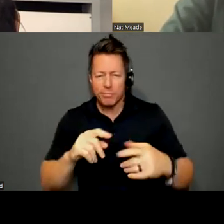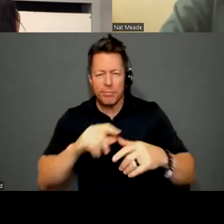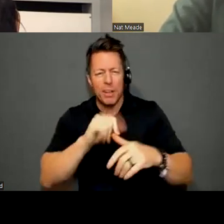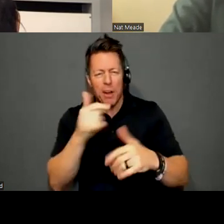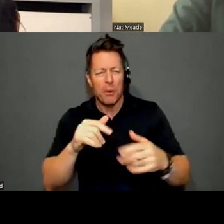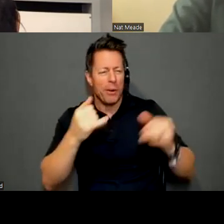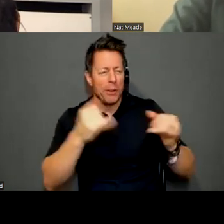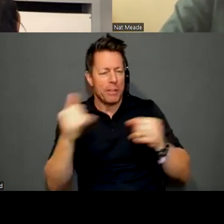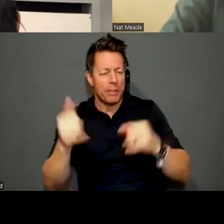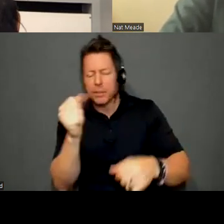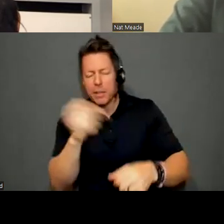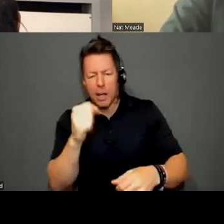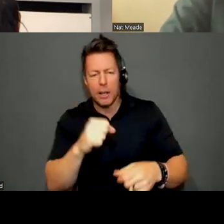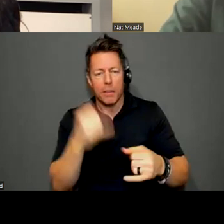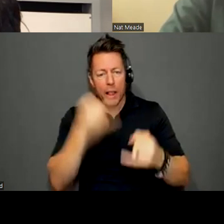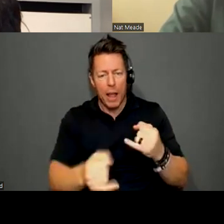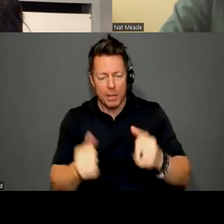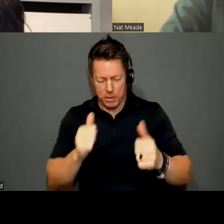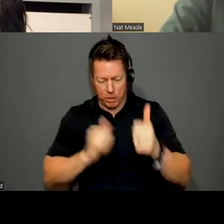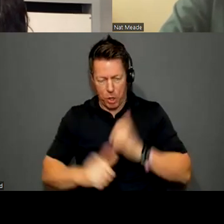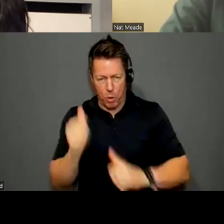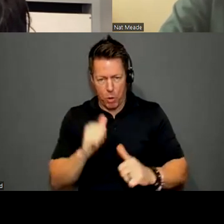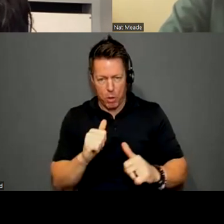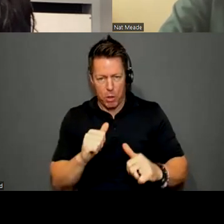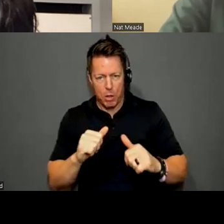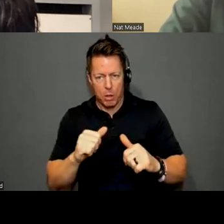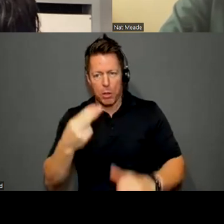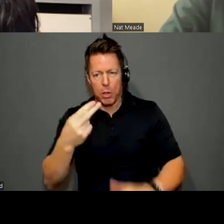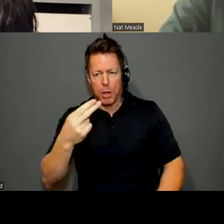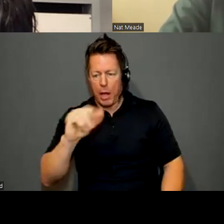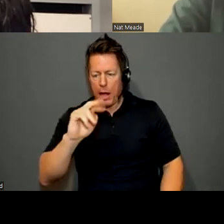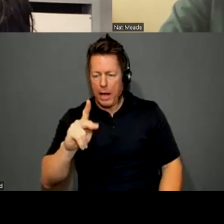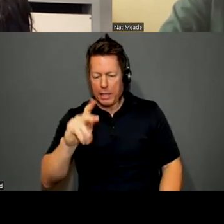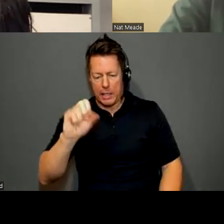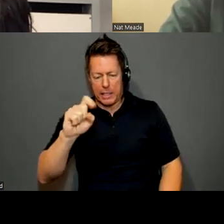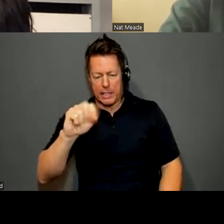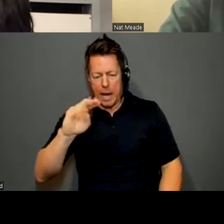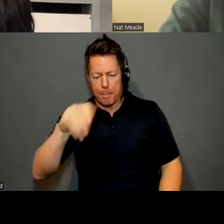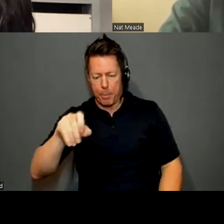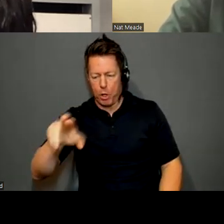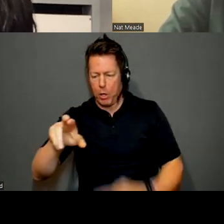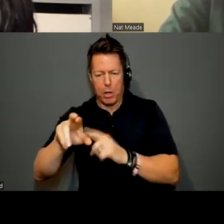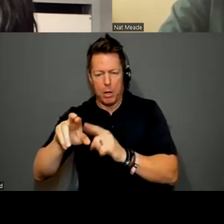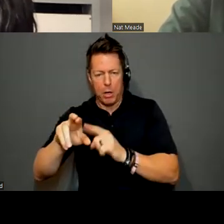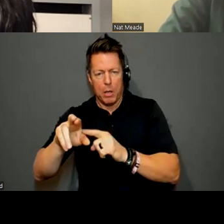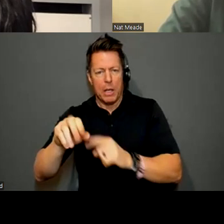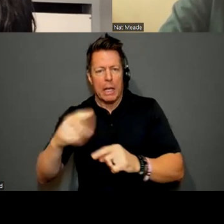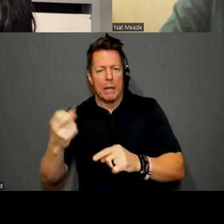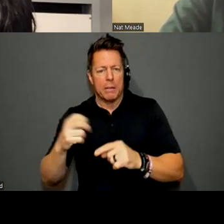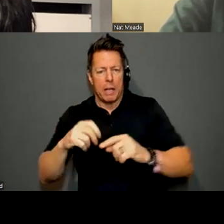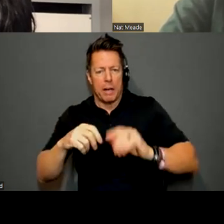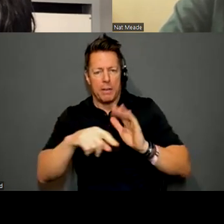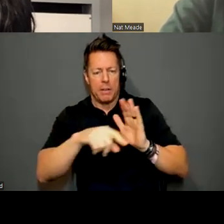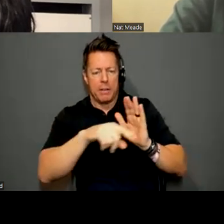The last show was called Hank Stamper's Bones and Hank Stamper's the protagonist in Sometimes a Great Notion, which is Ken